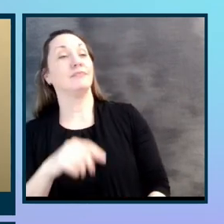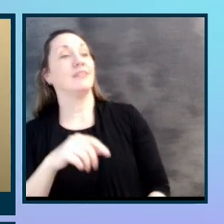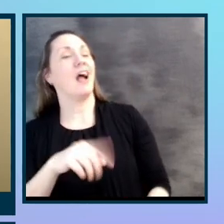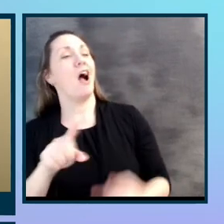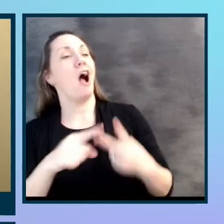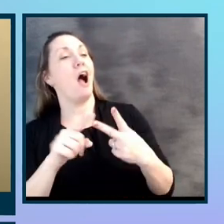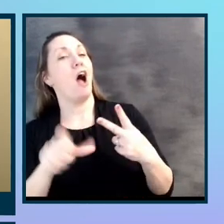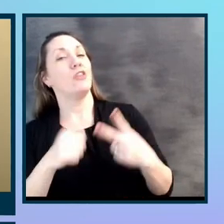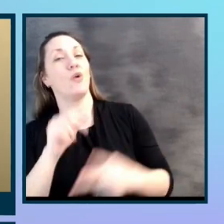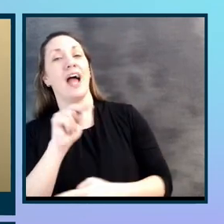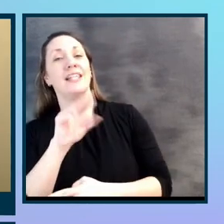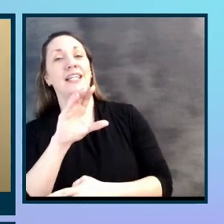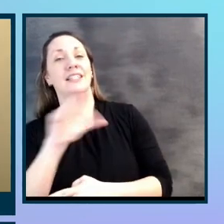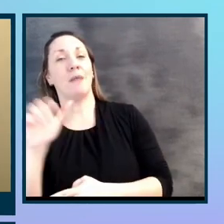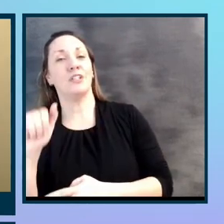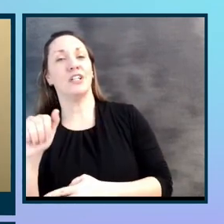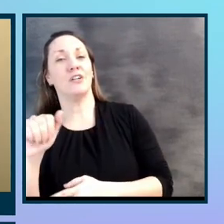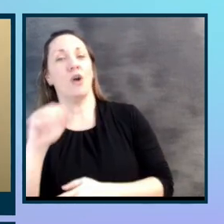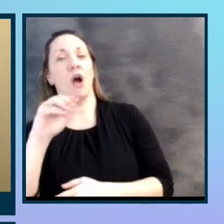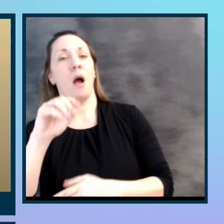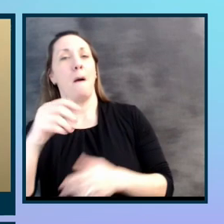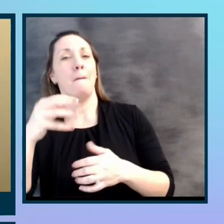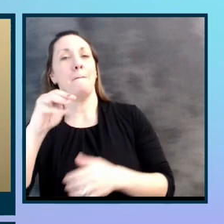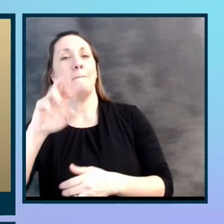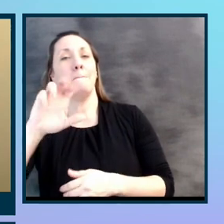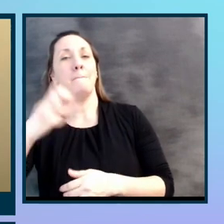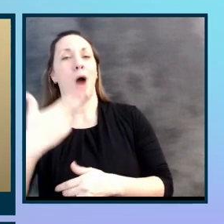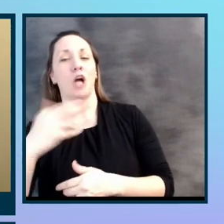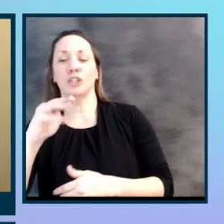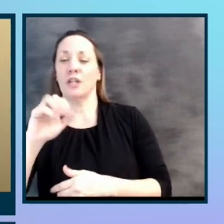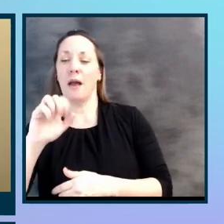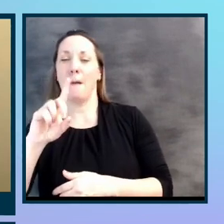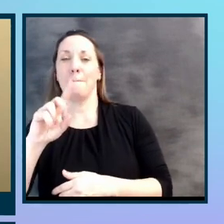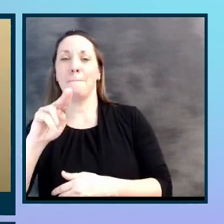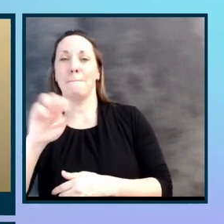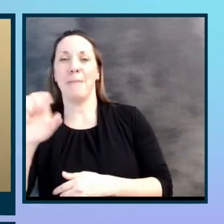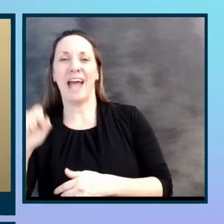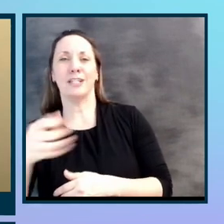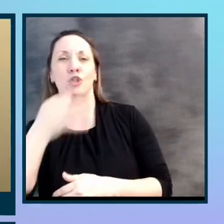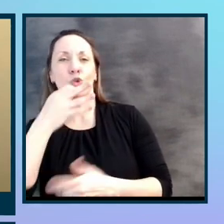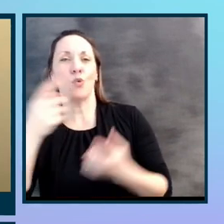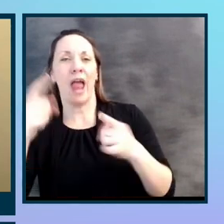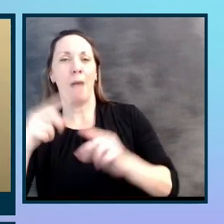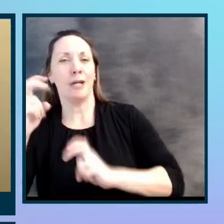NCAA March madness tournament is coming up. Anybody have any, any picks for that?